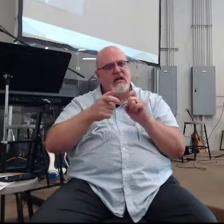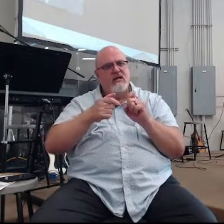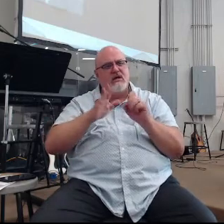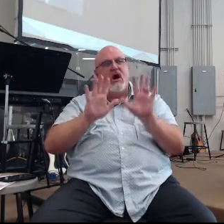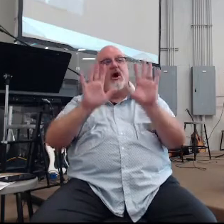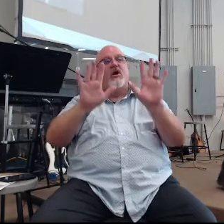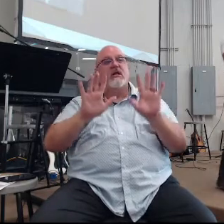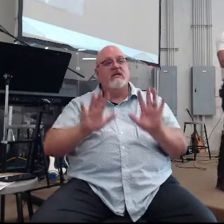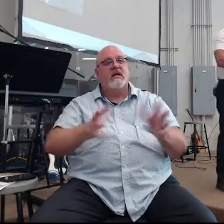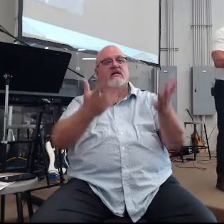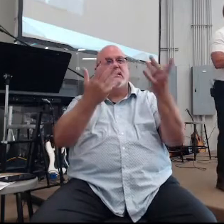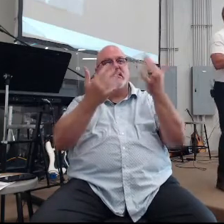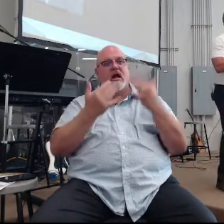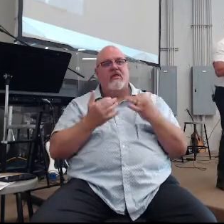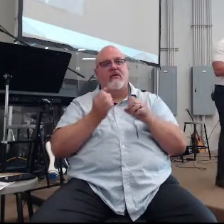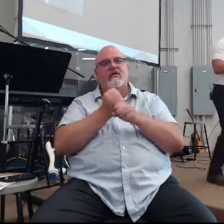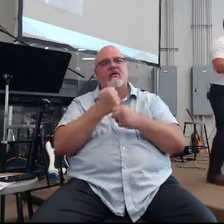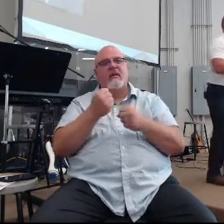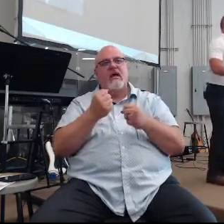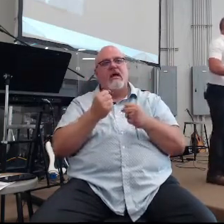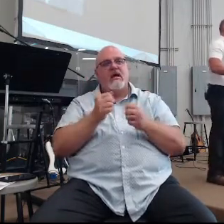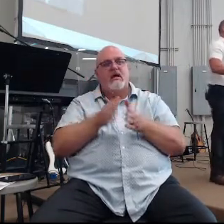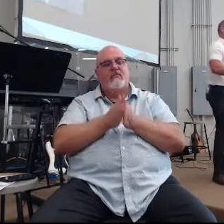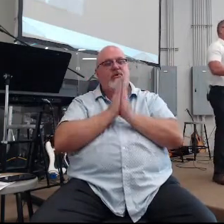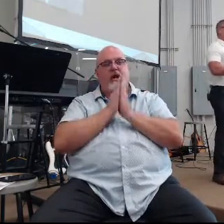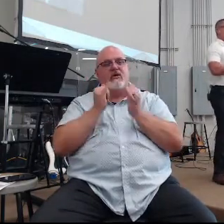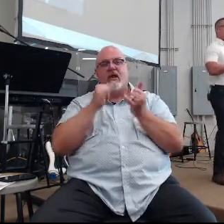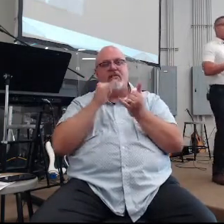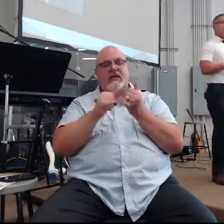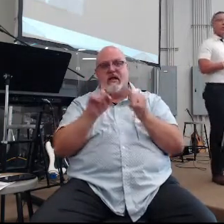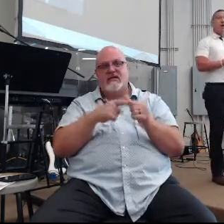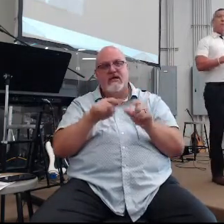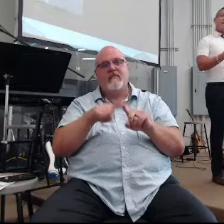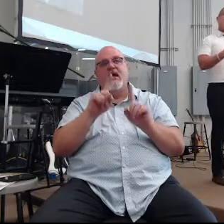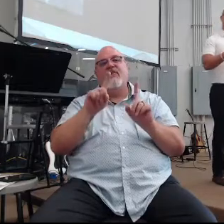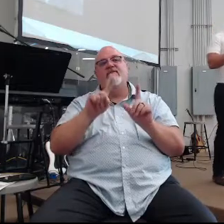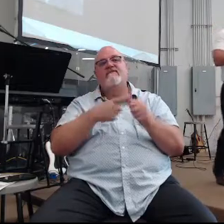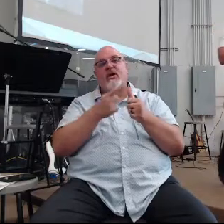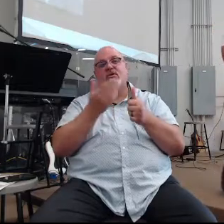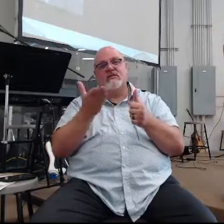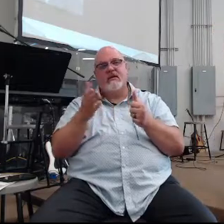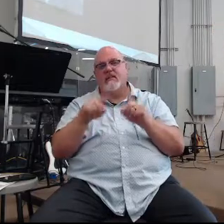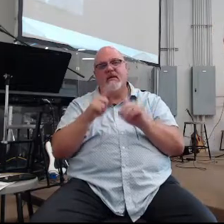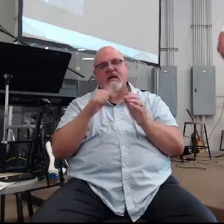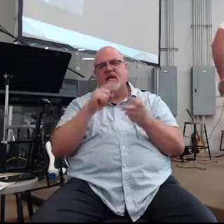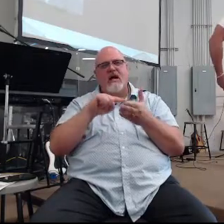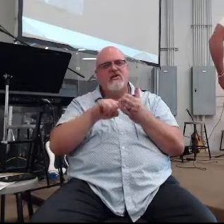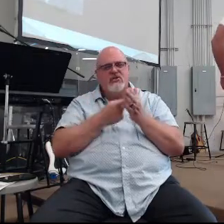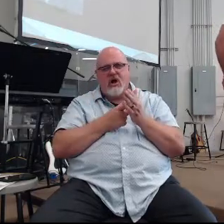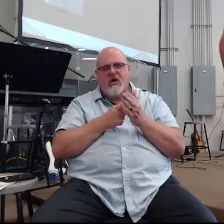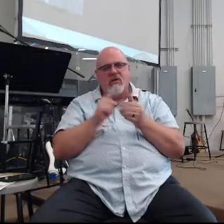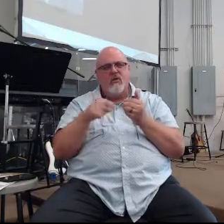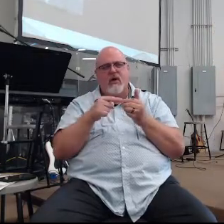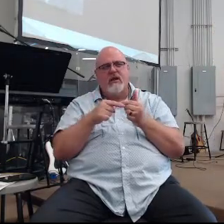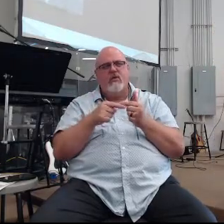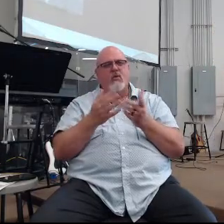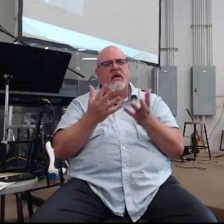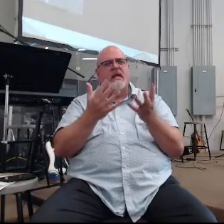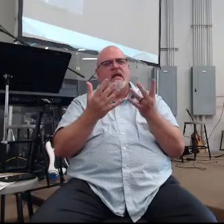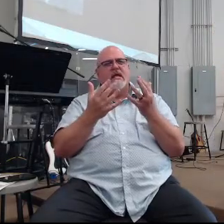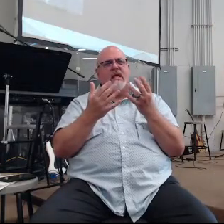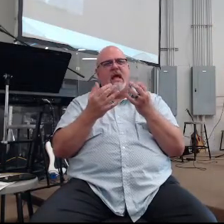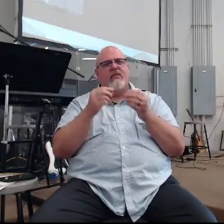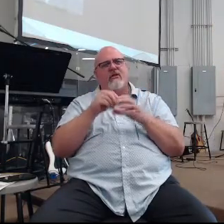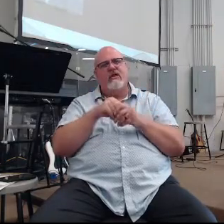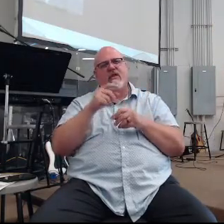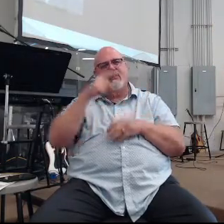Sunday gathering to make prayer not the last thing, but the first thing. But that didn't even start when we started regathering in the summer